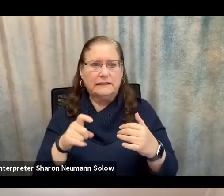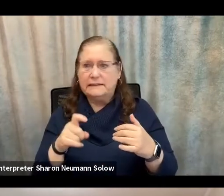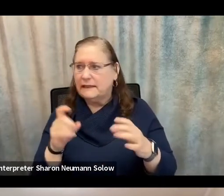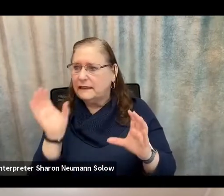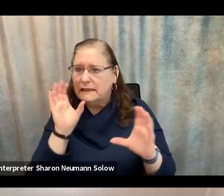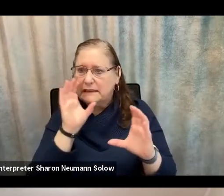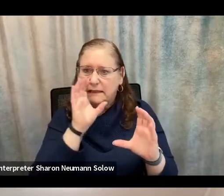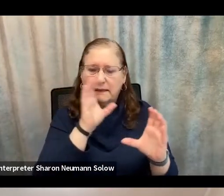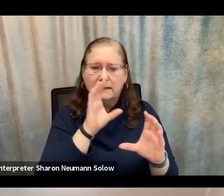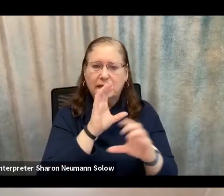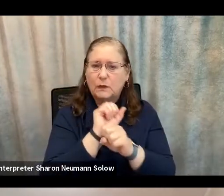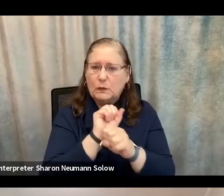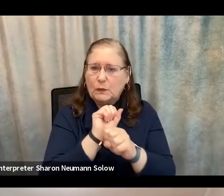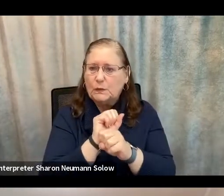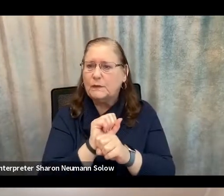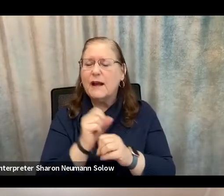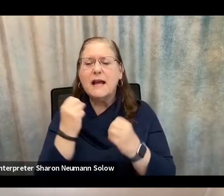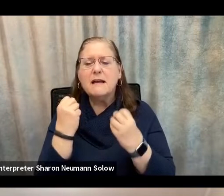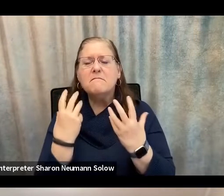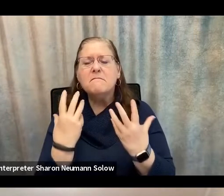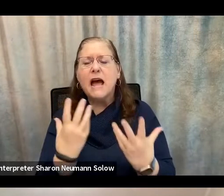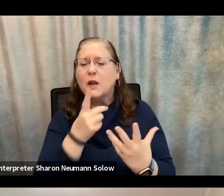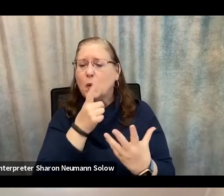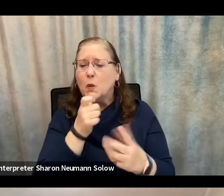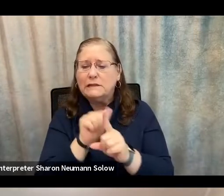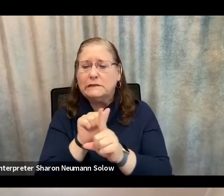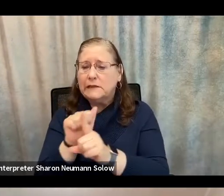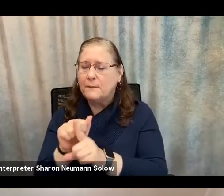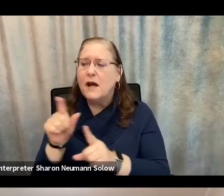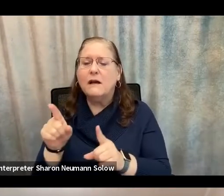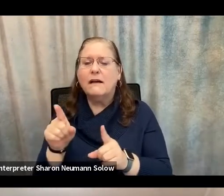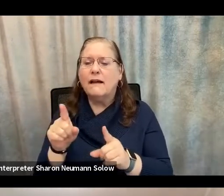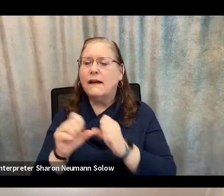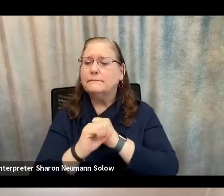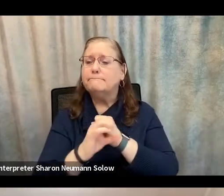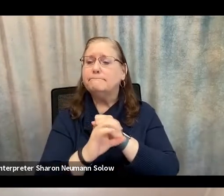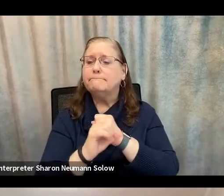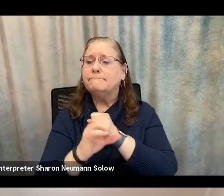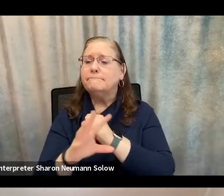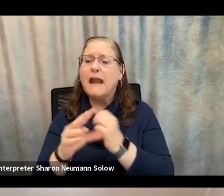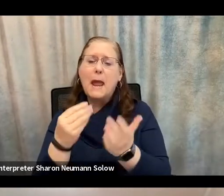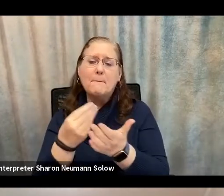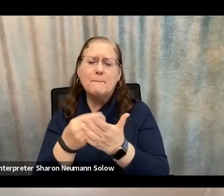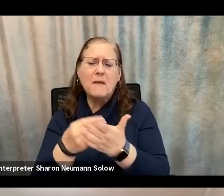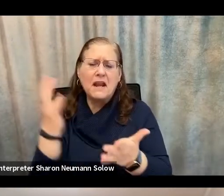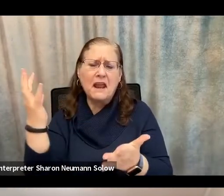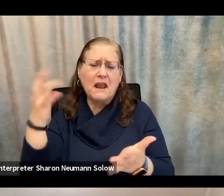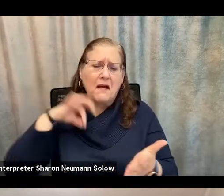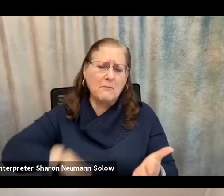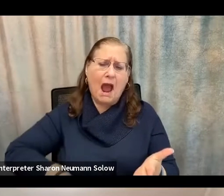looking for jobs. And there are a lot of scam artists out there who are promoting certain money making opportunity